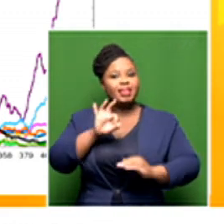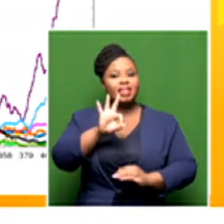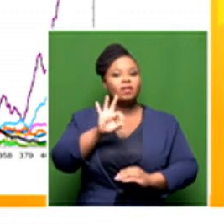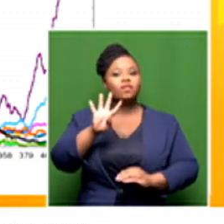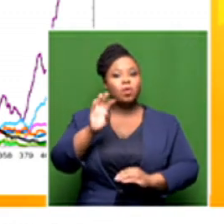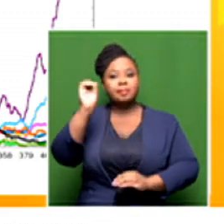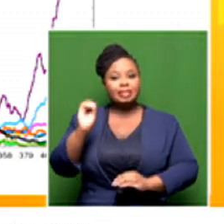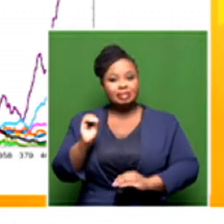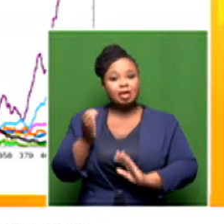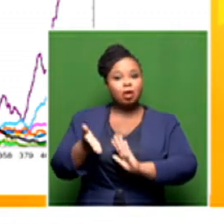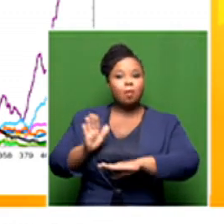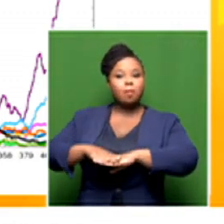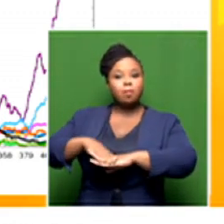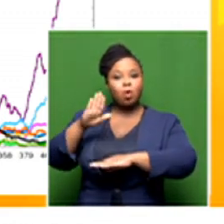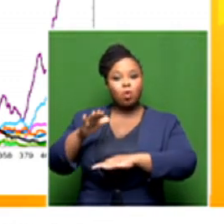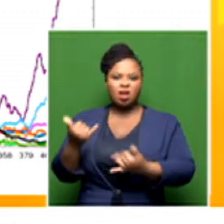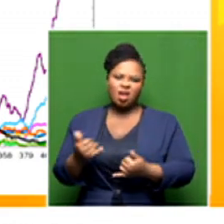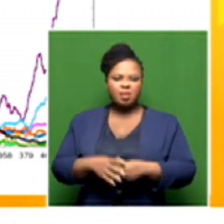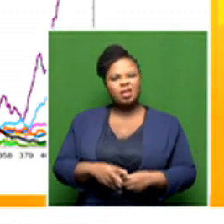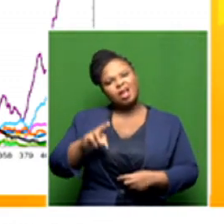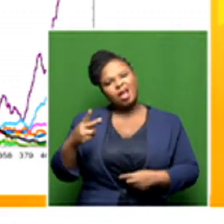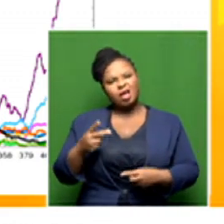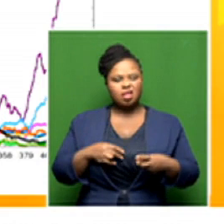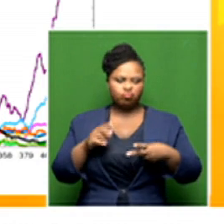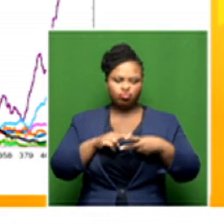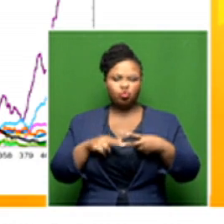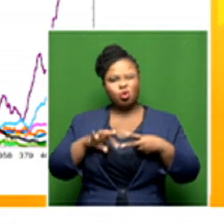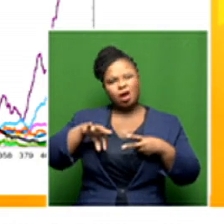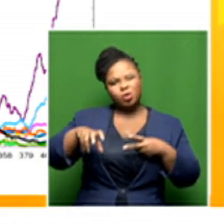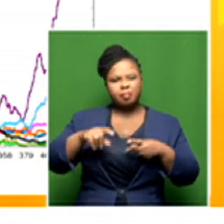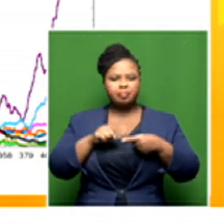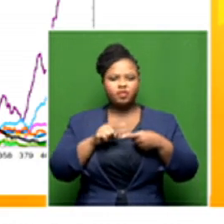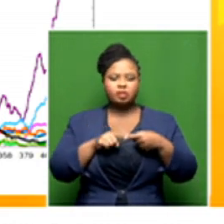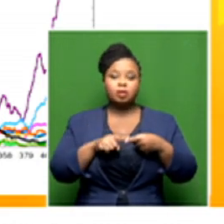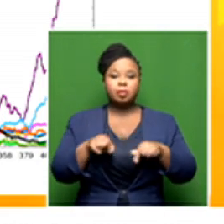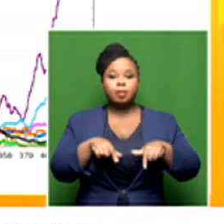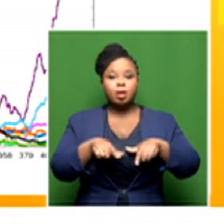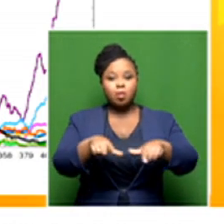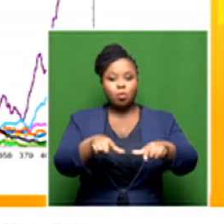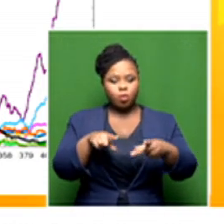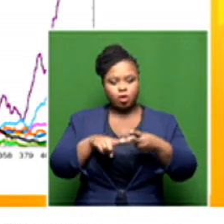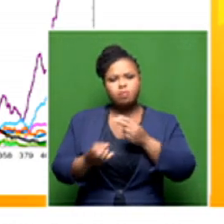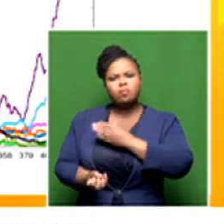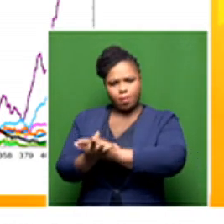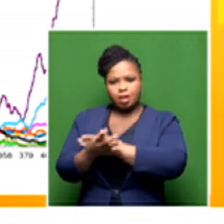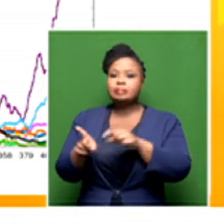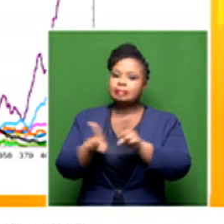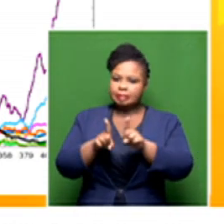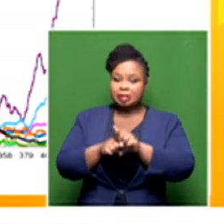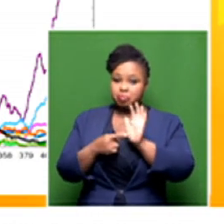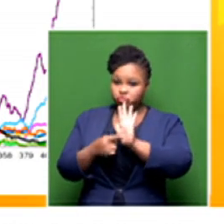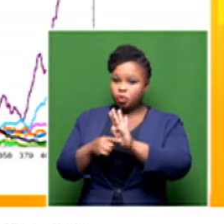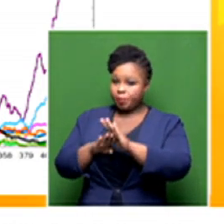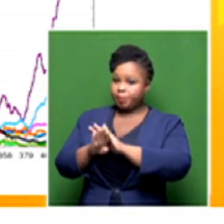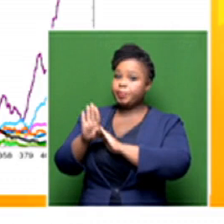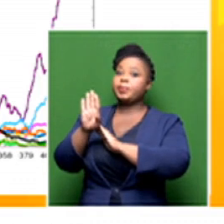compared to a week ago. The other two neighboring provinces of Gauteng, that being Mpumalanga and Mpupu, are showing signs of increase. And